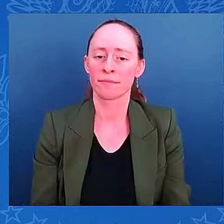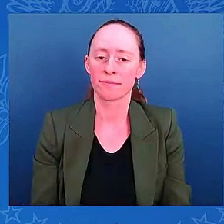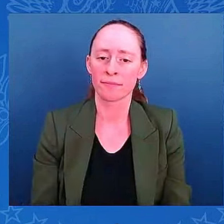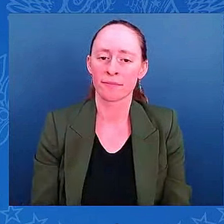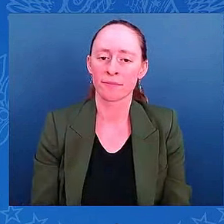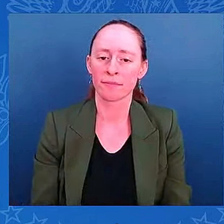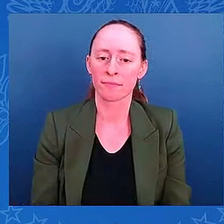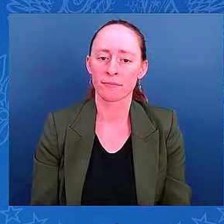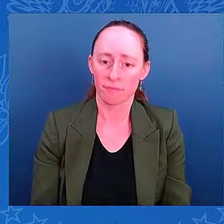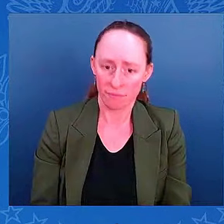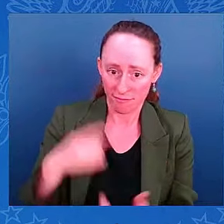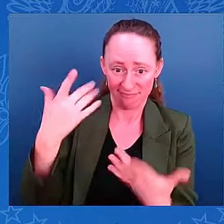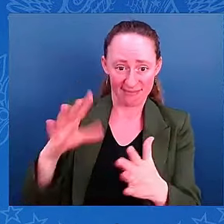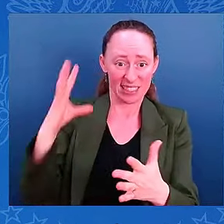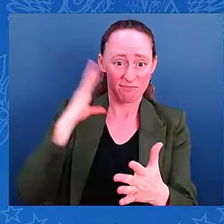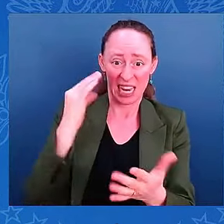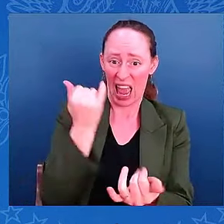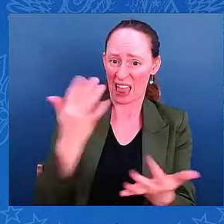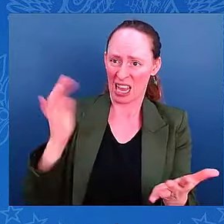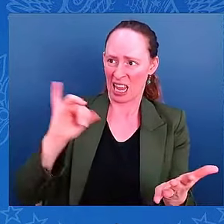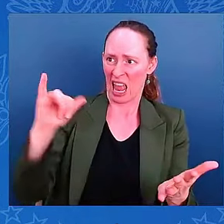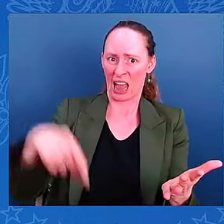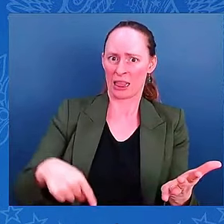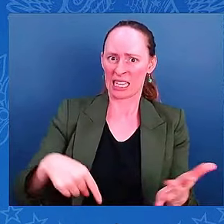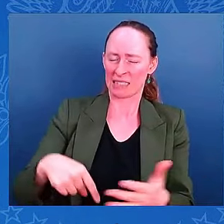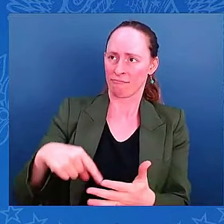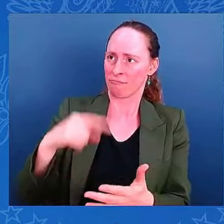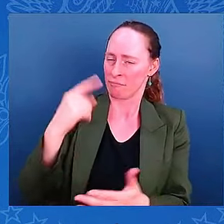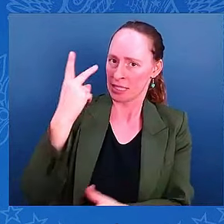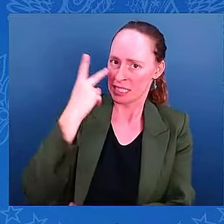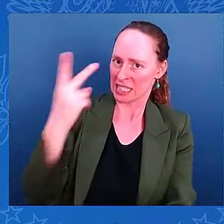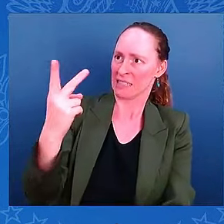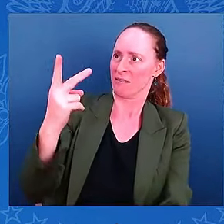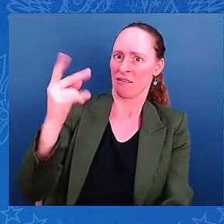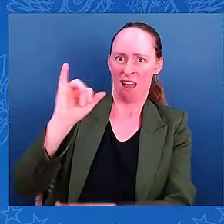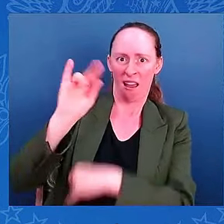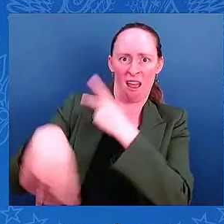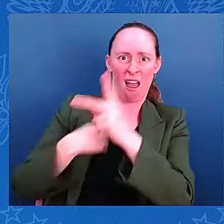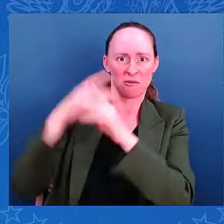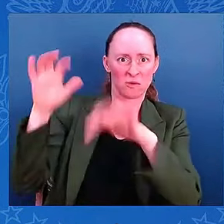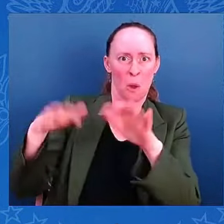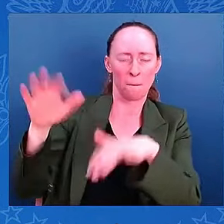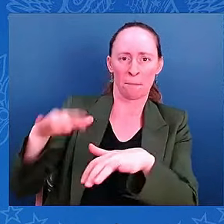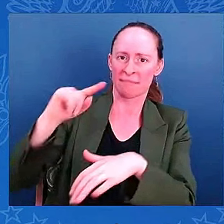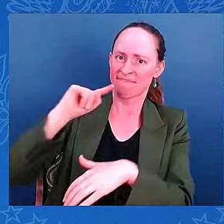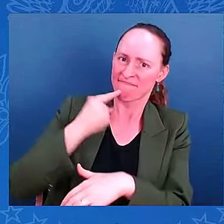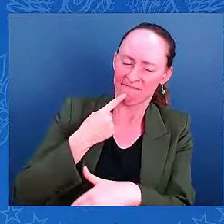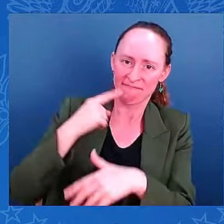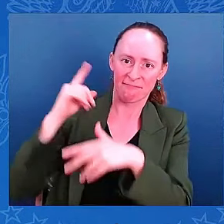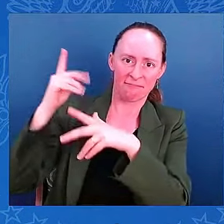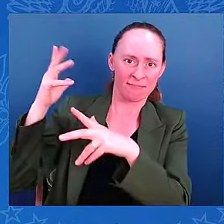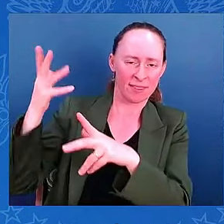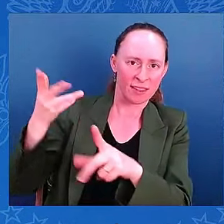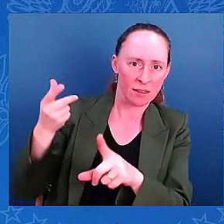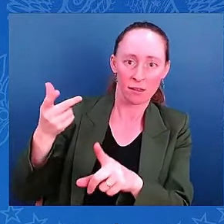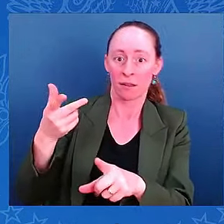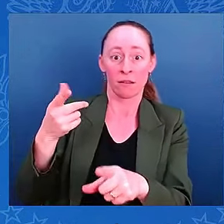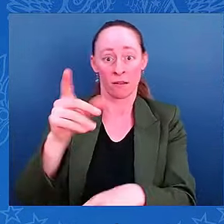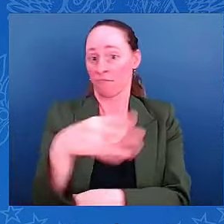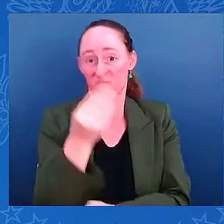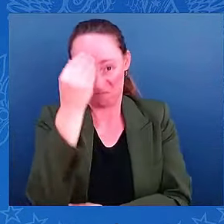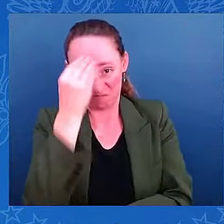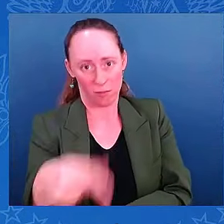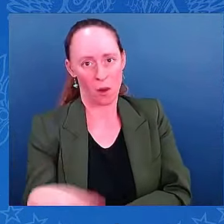I think this is going to be one of the biggest ones that we have seen after it makes landfall. mean, we saw a lot of impact from Hurricane Ian,